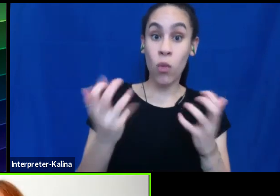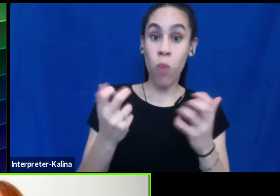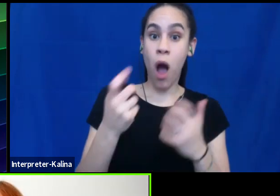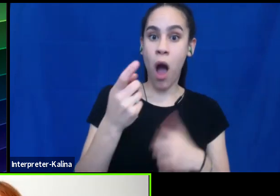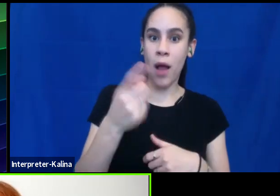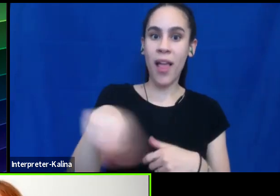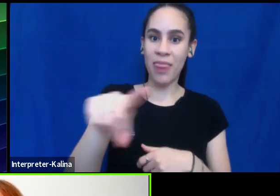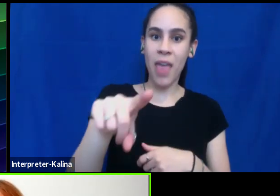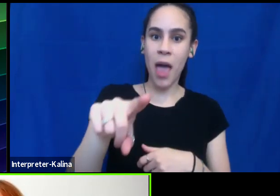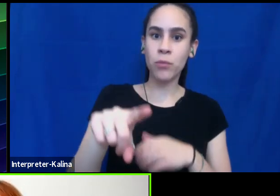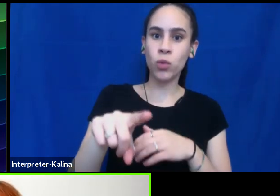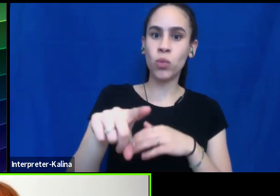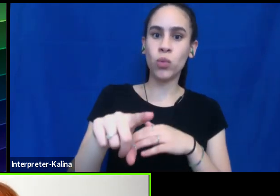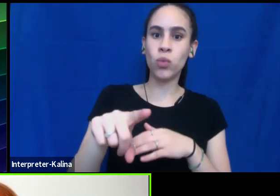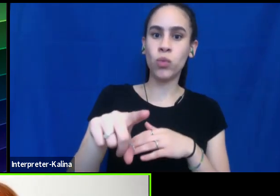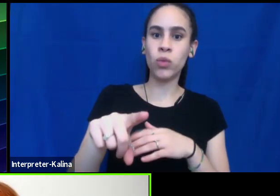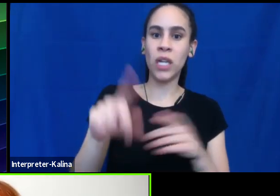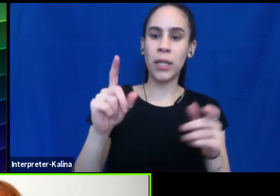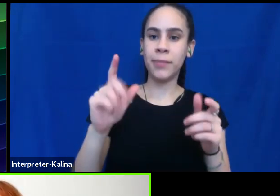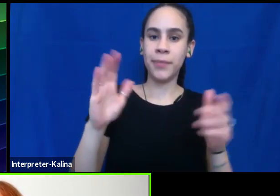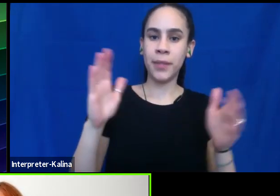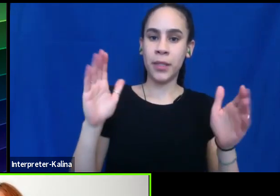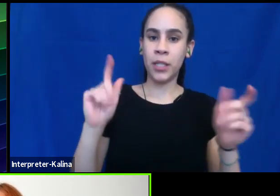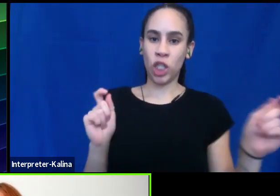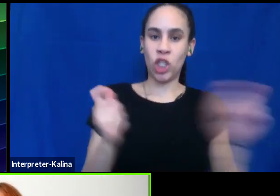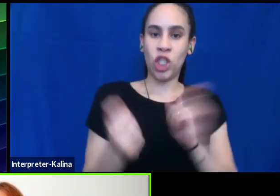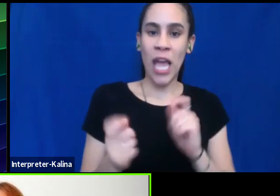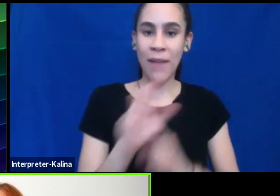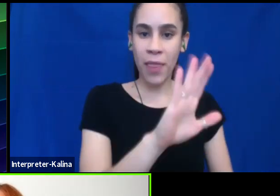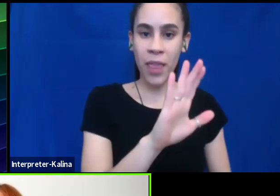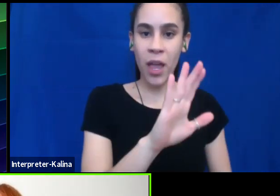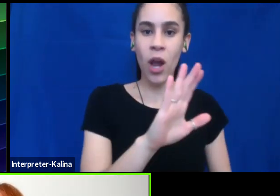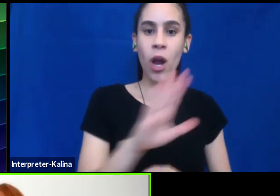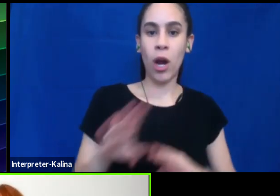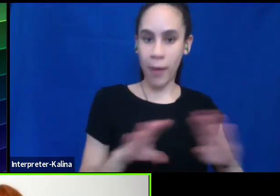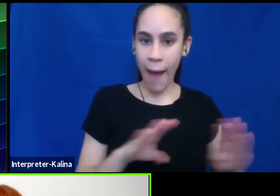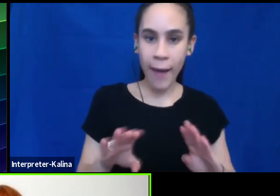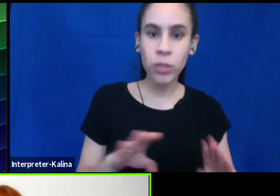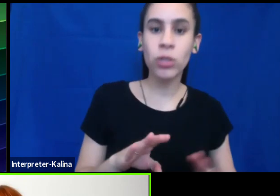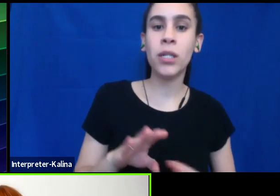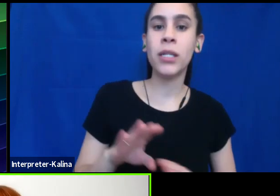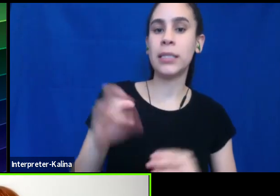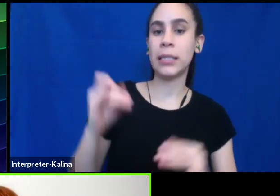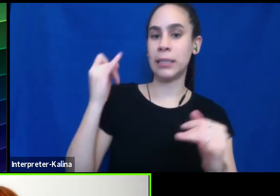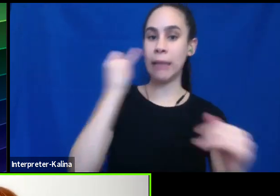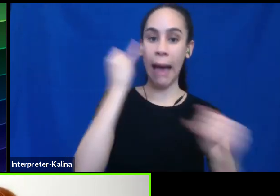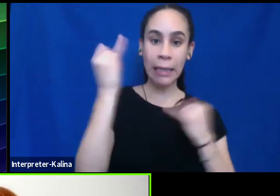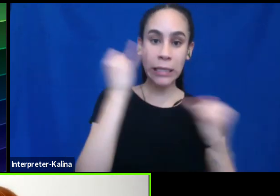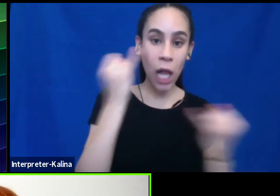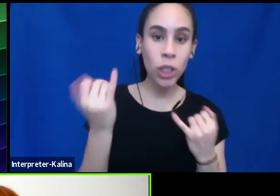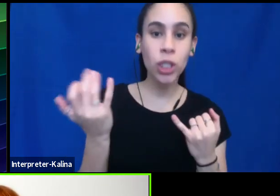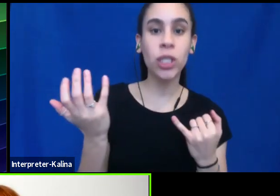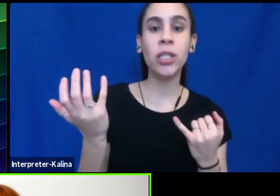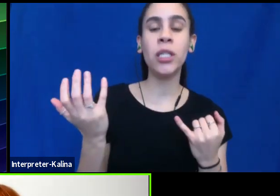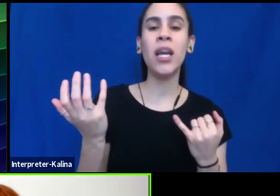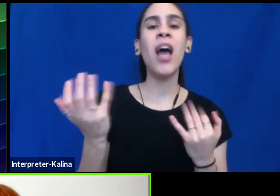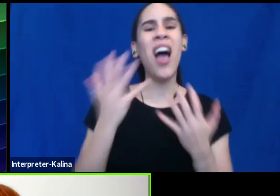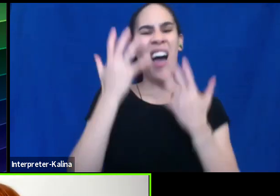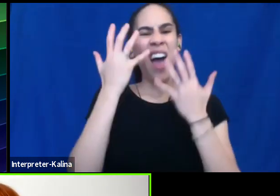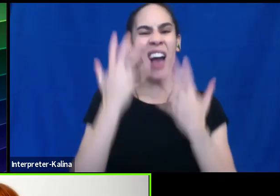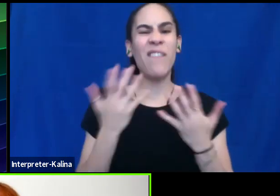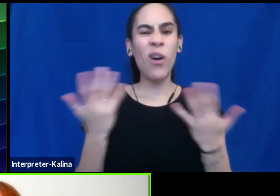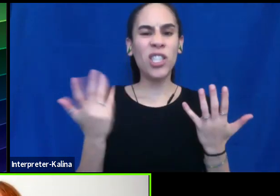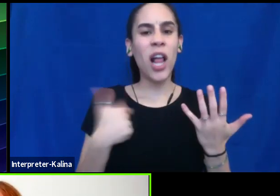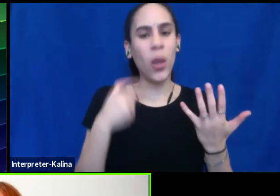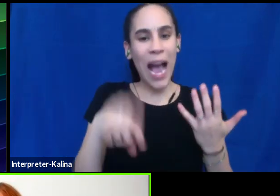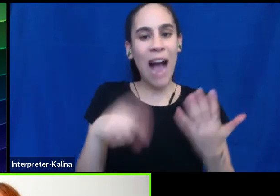shift their, their actions, shift their ideology, then, um, then unfortunately we do have to like